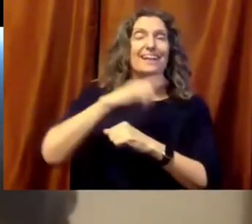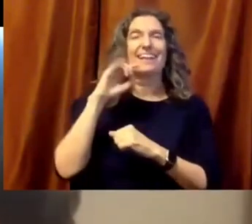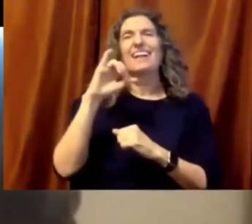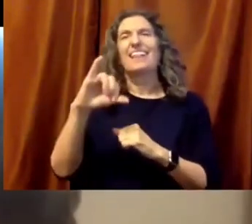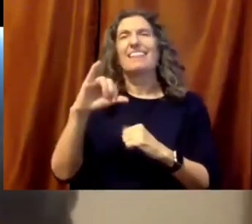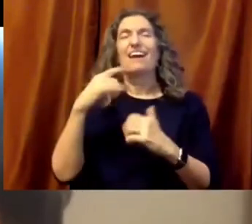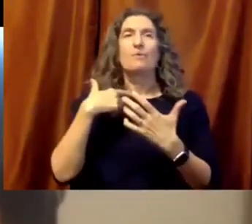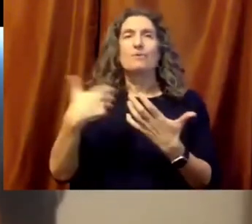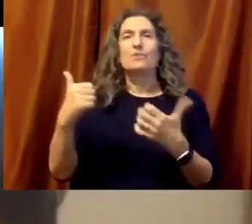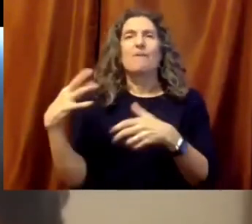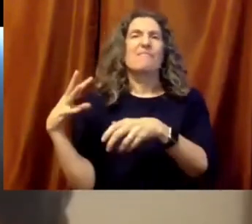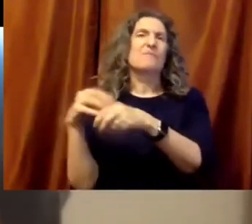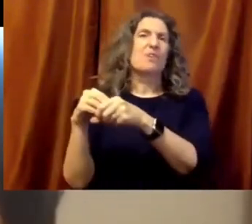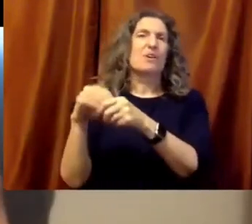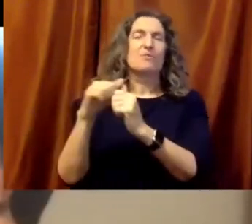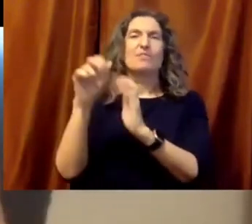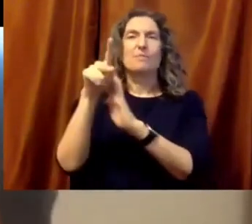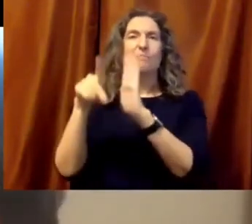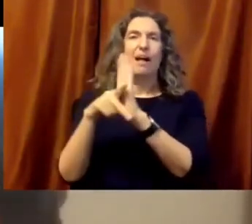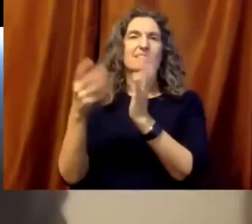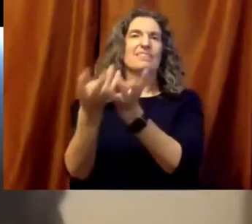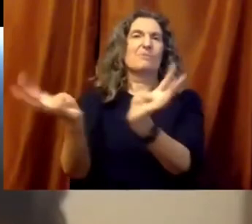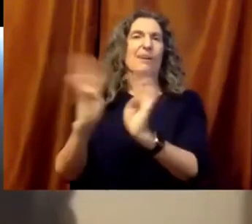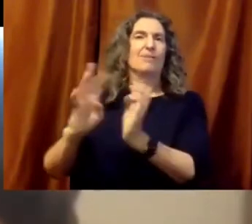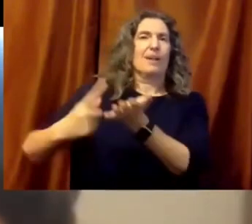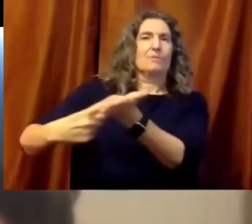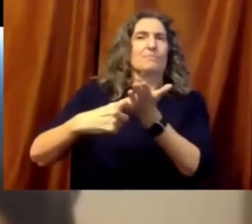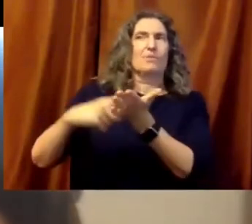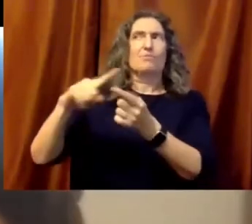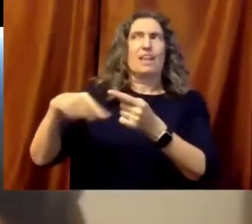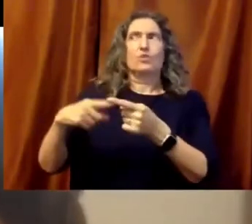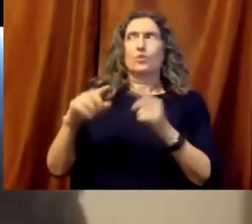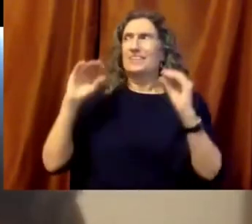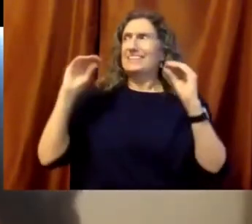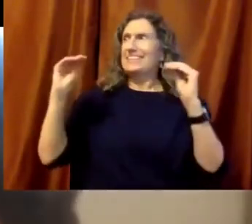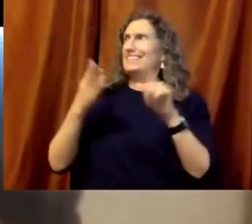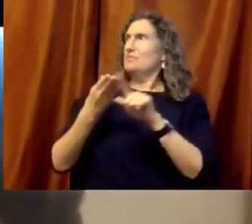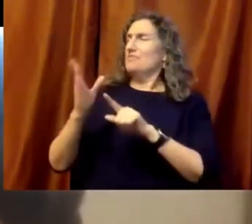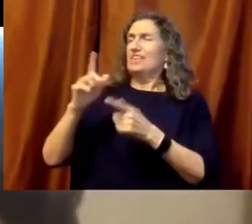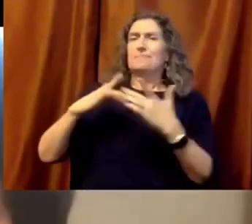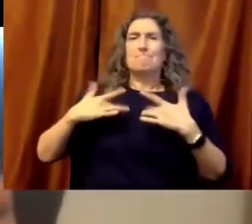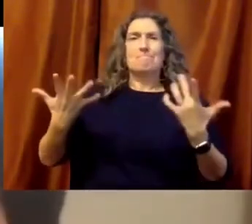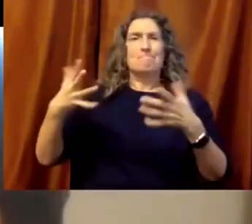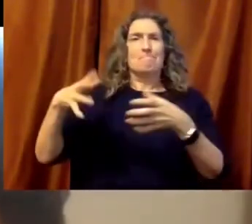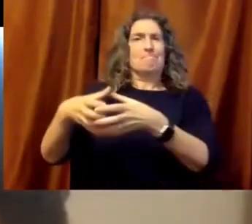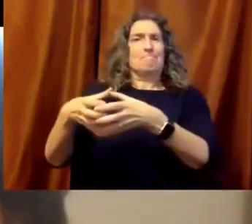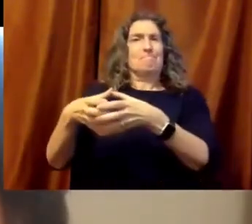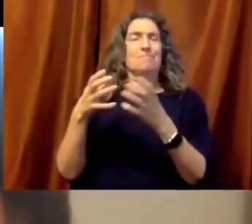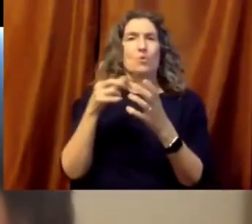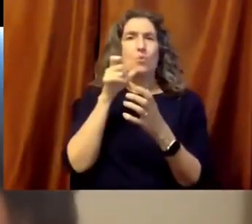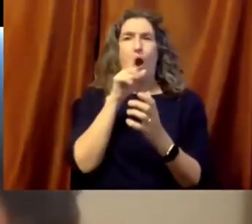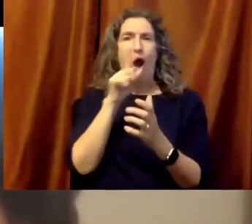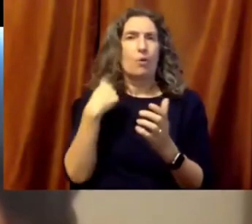commemoration and participation in a policy roundtable on the state of the teaching profession. And we